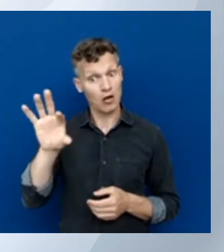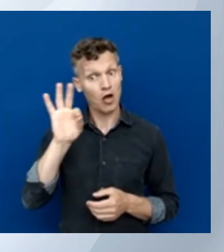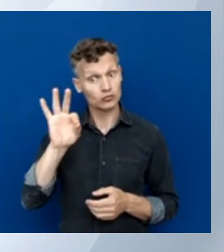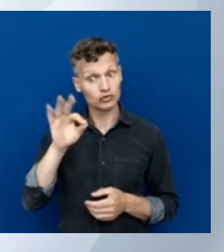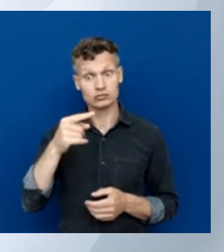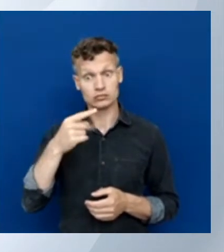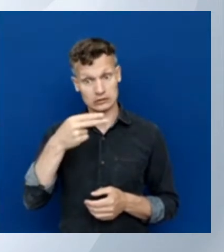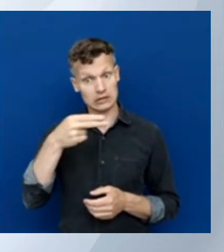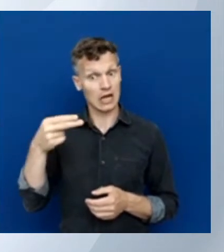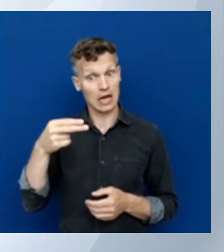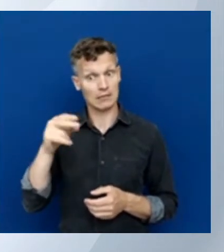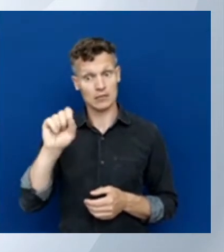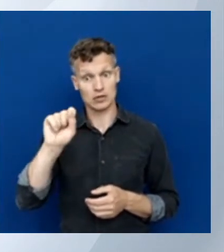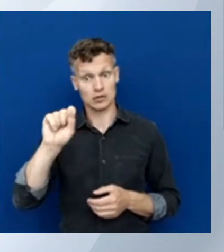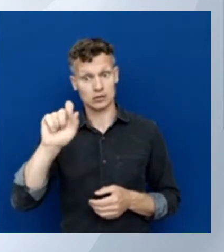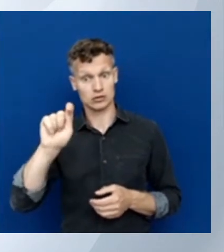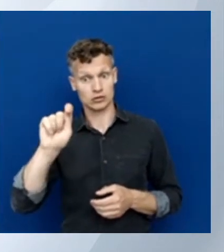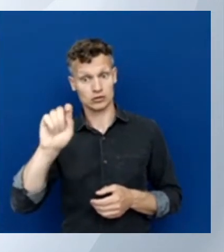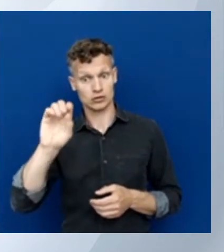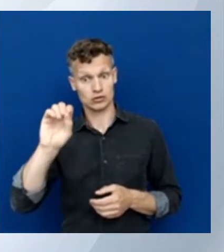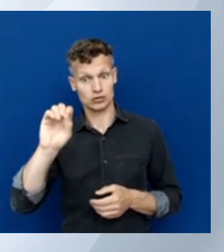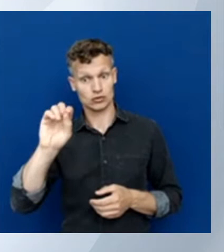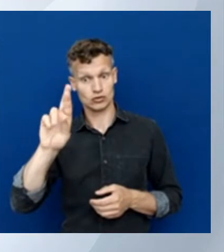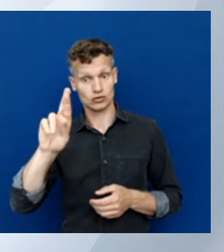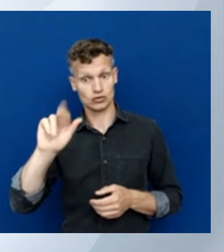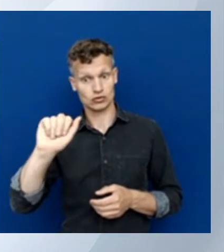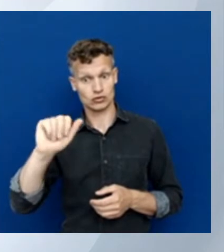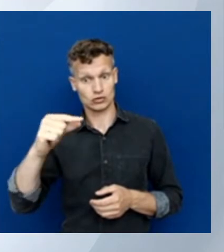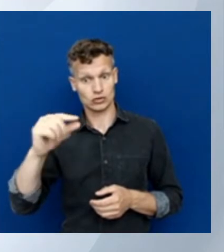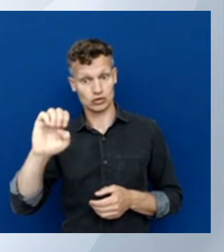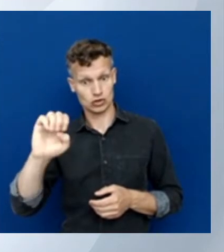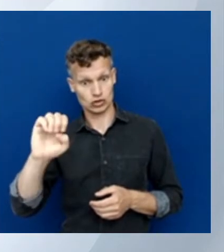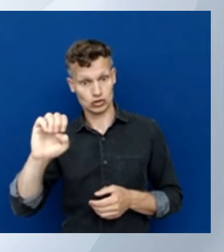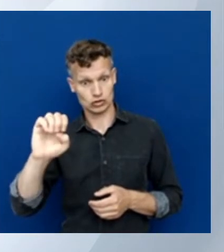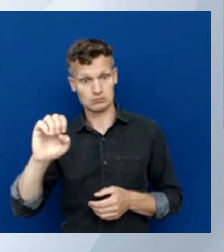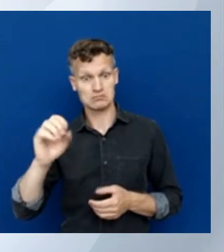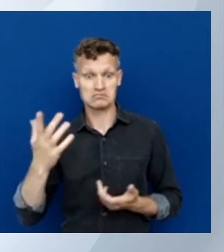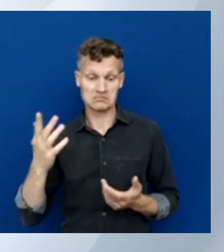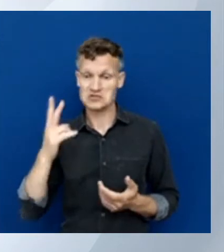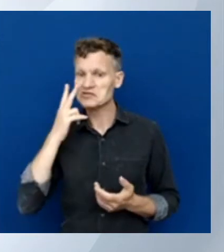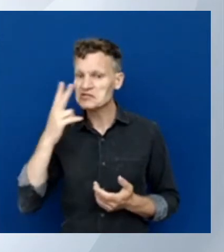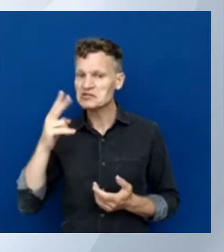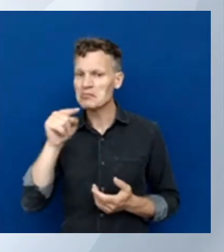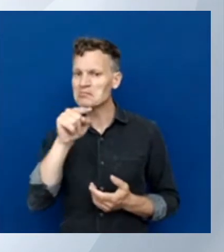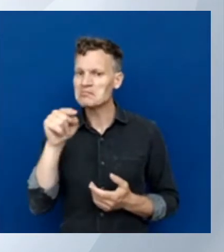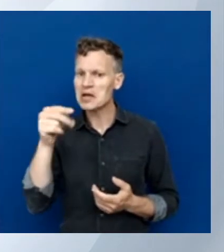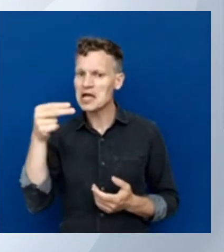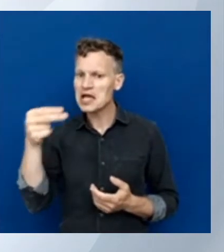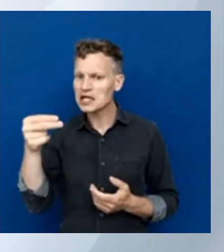So let's see what options are available there. Switch the age there again.